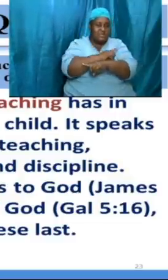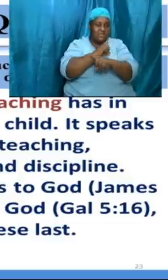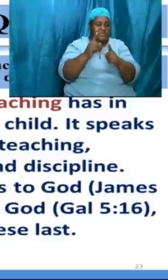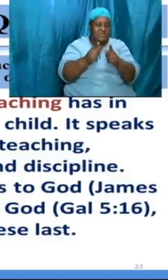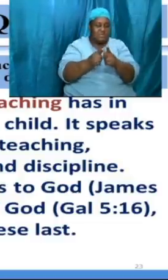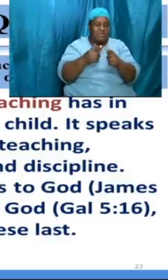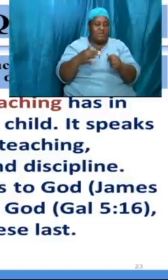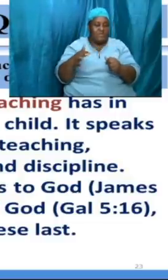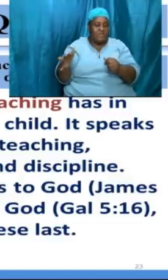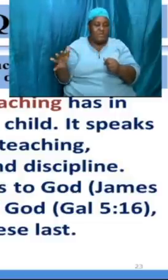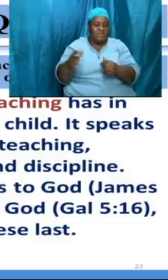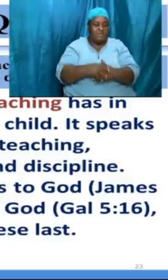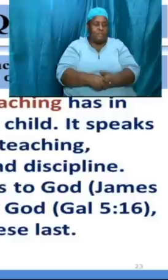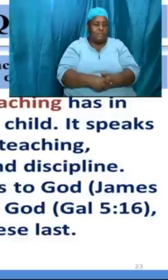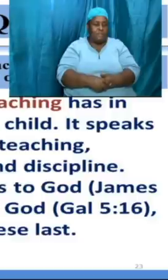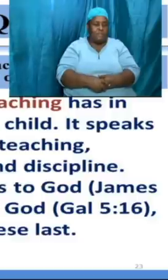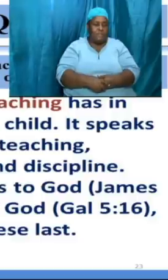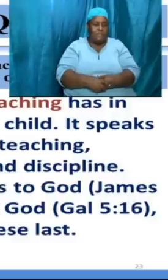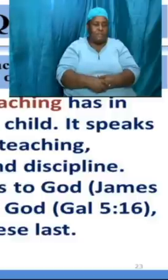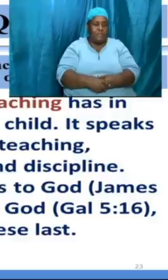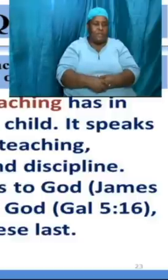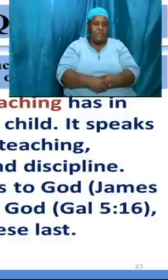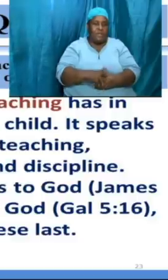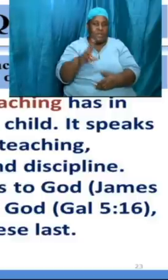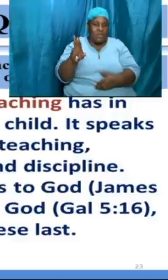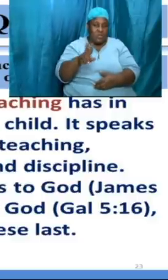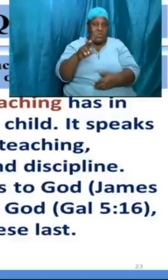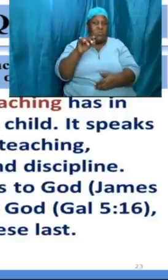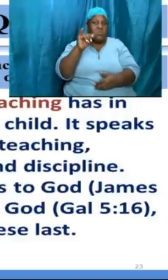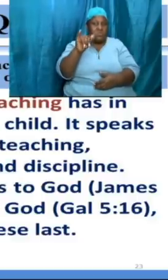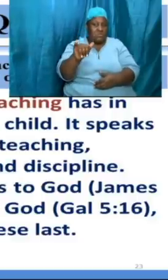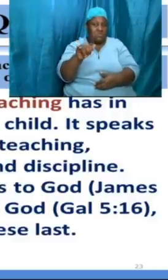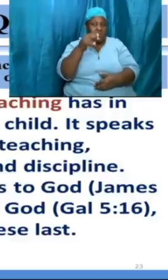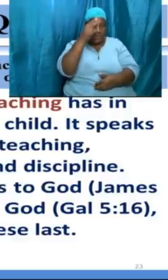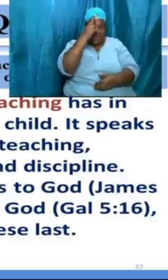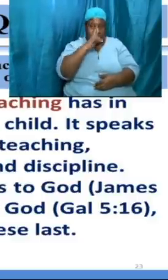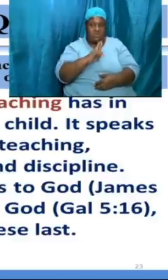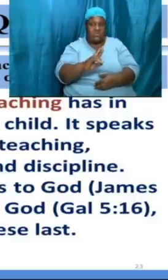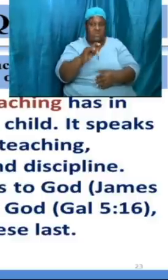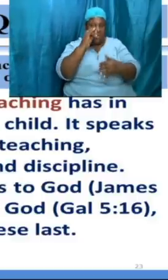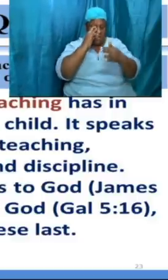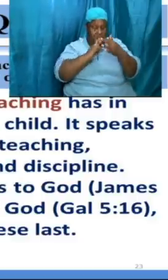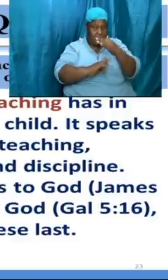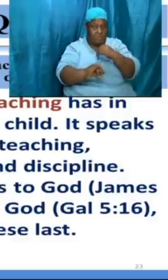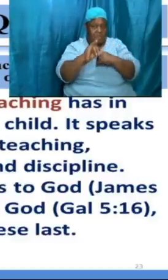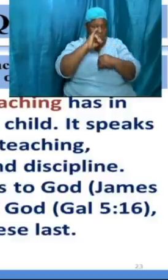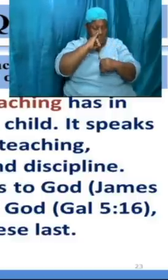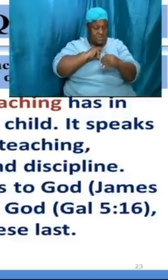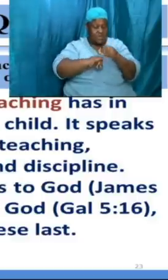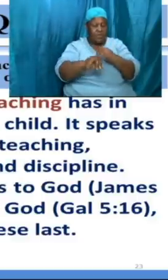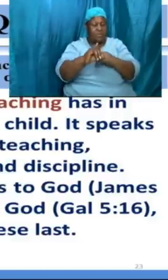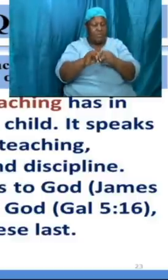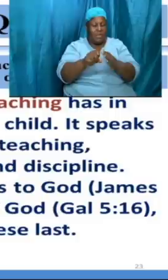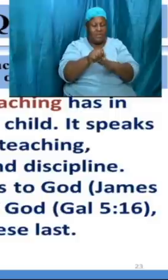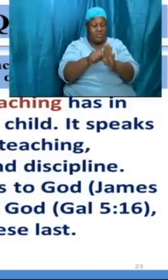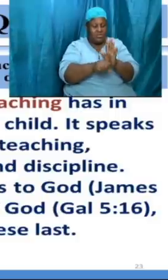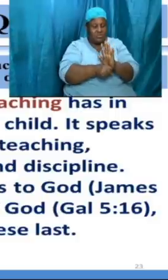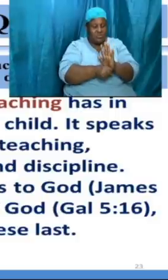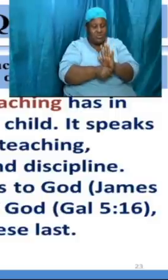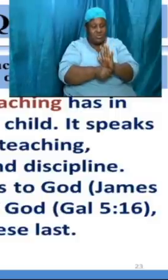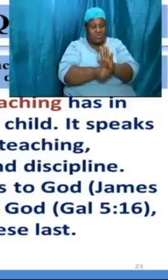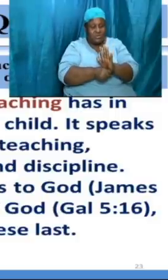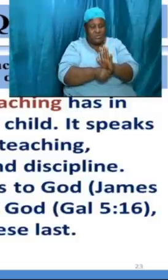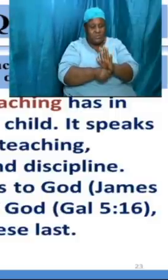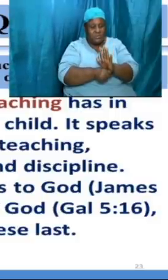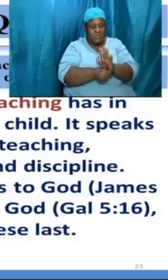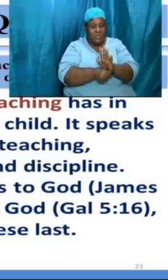i use that scripture and i want to join that scripture with another one from the book and just make note